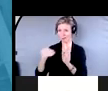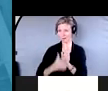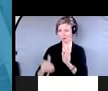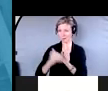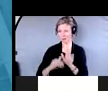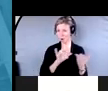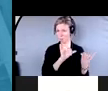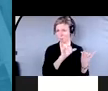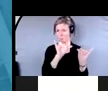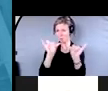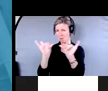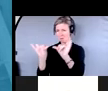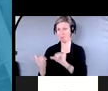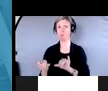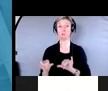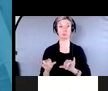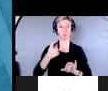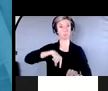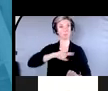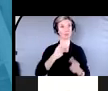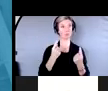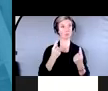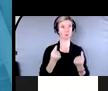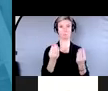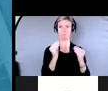and answers on this particular page of our website.